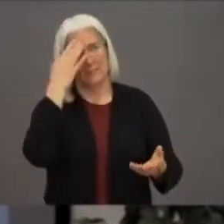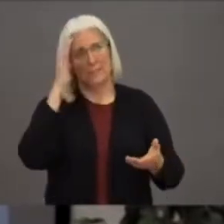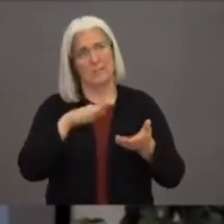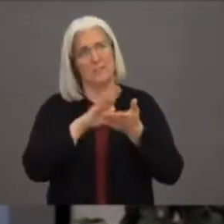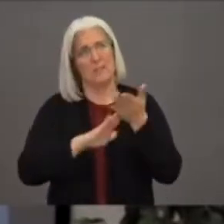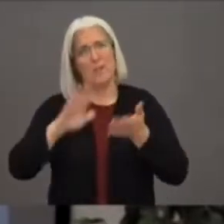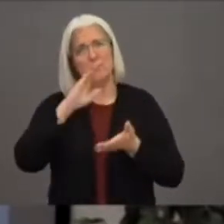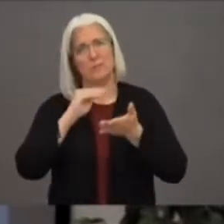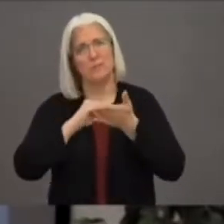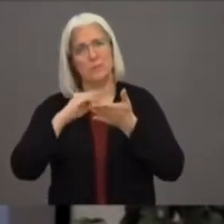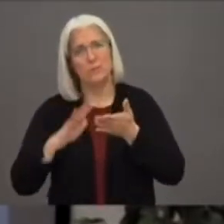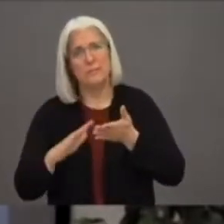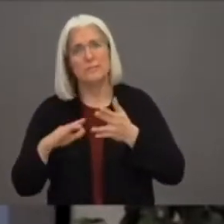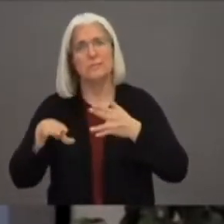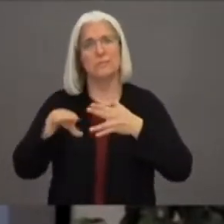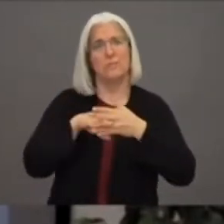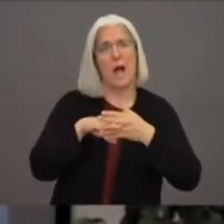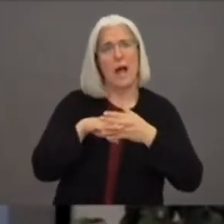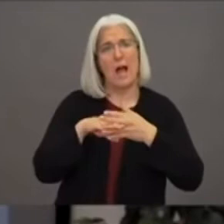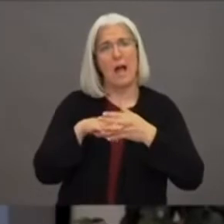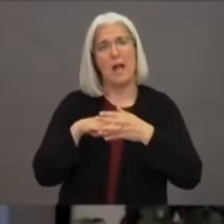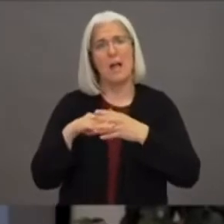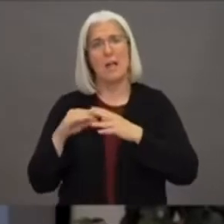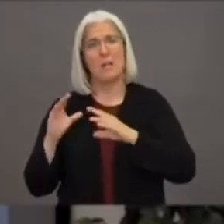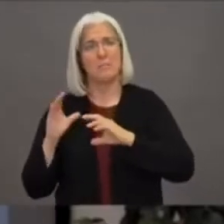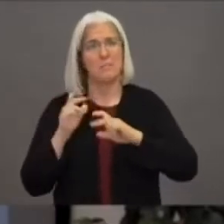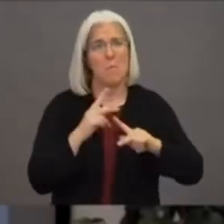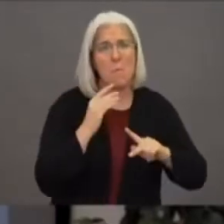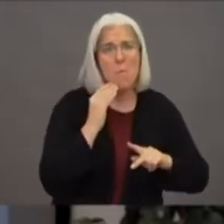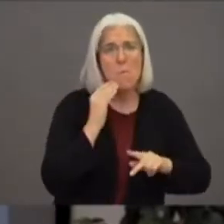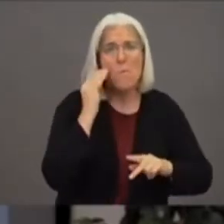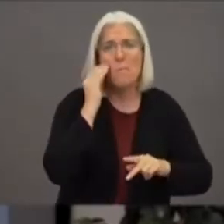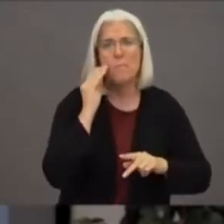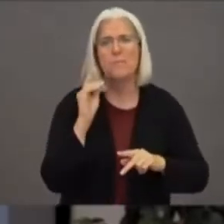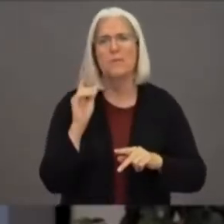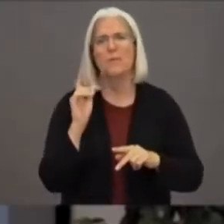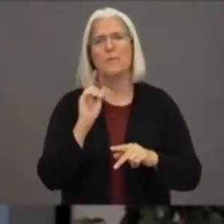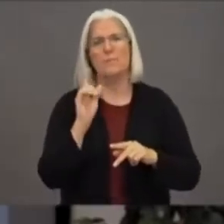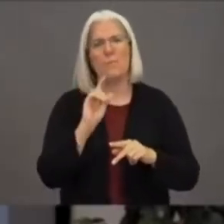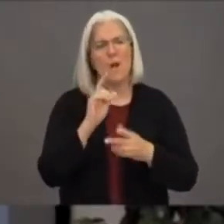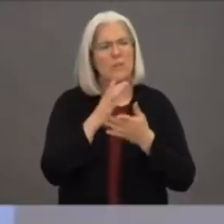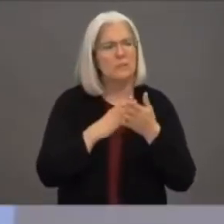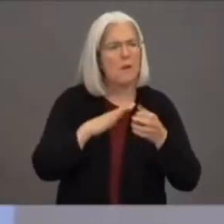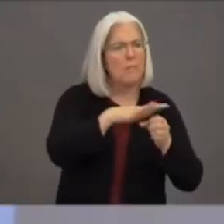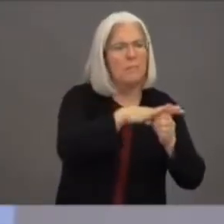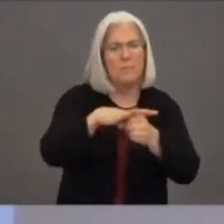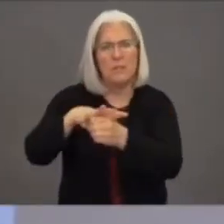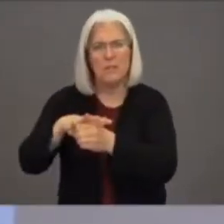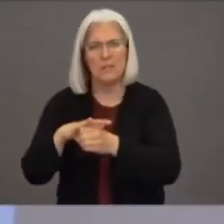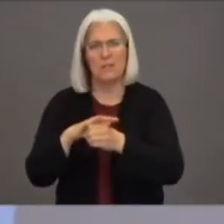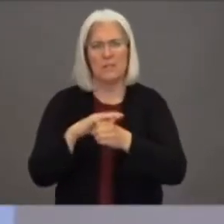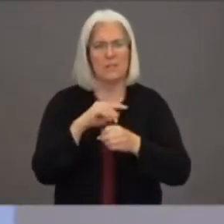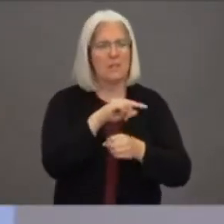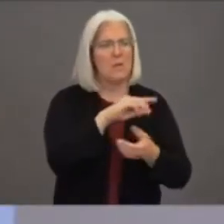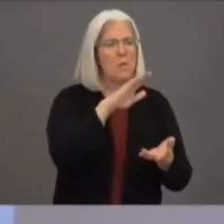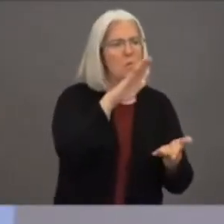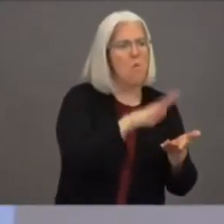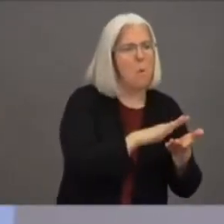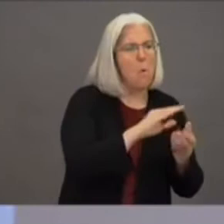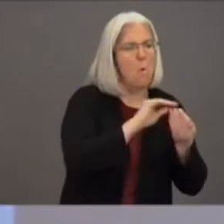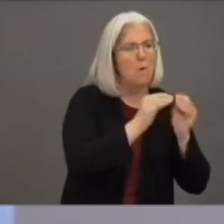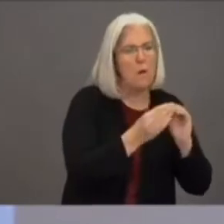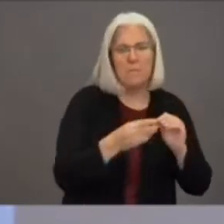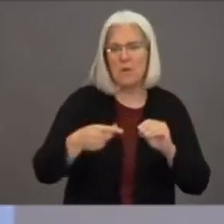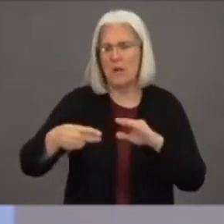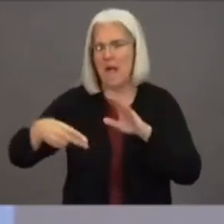people can look at to see and compare the cases of where they're visiting? Yes. So they should be visiting their local